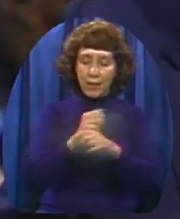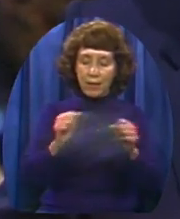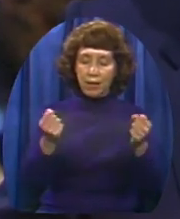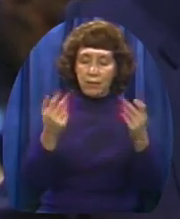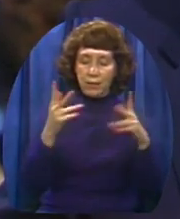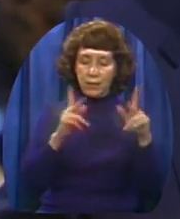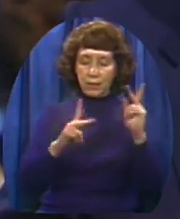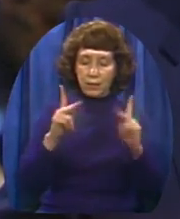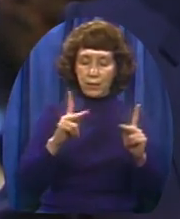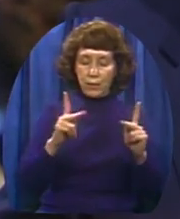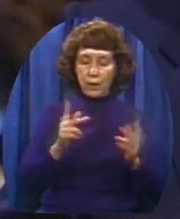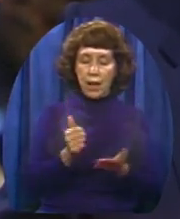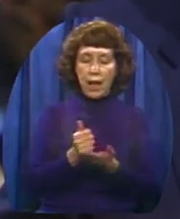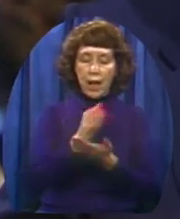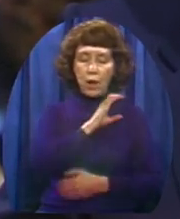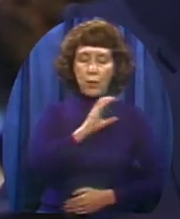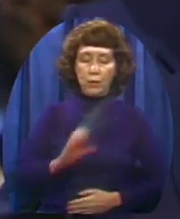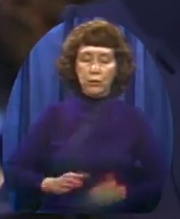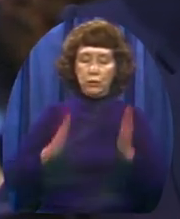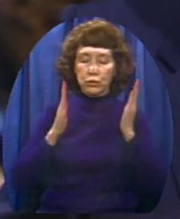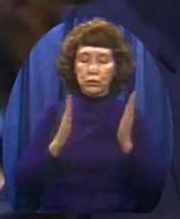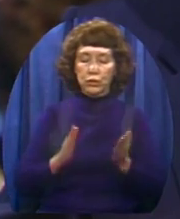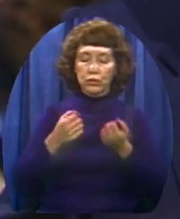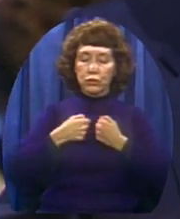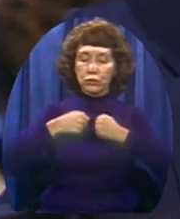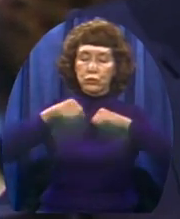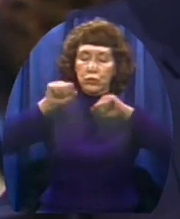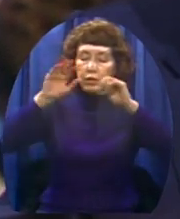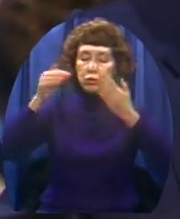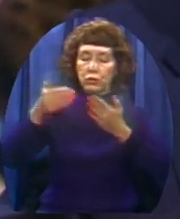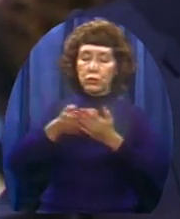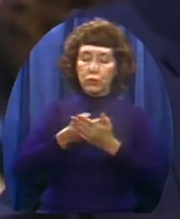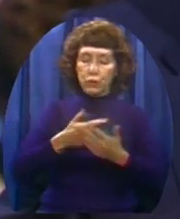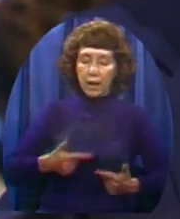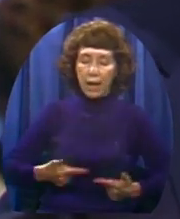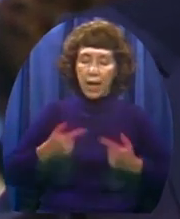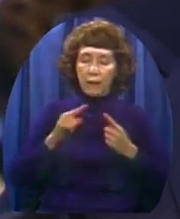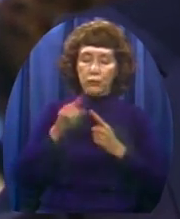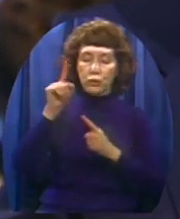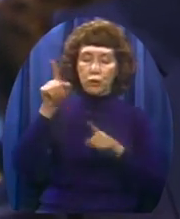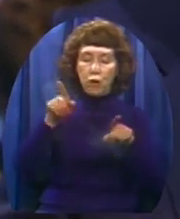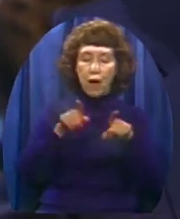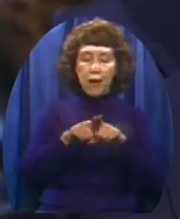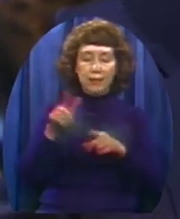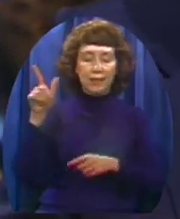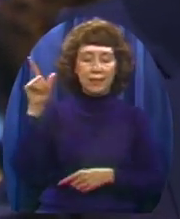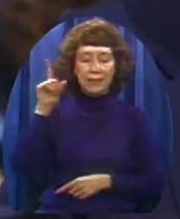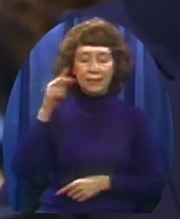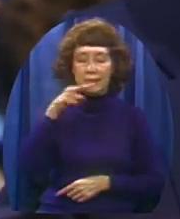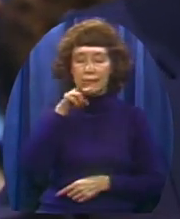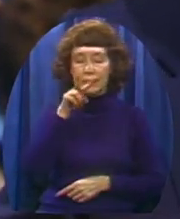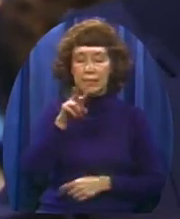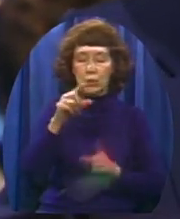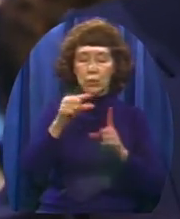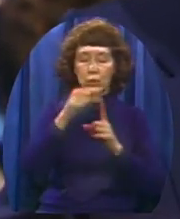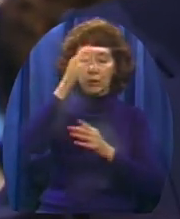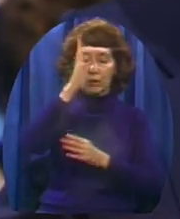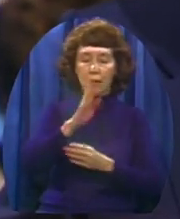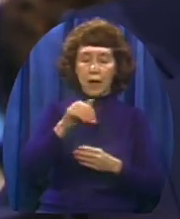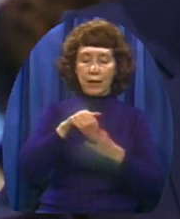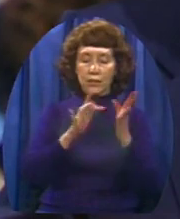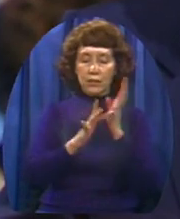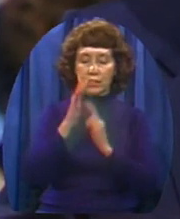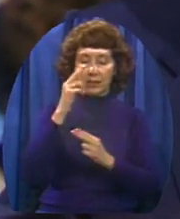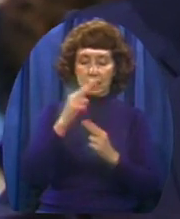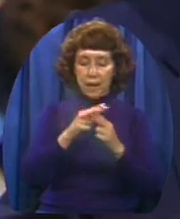And may Christians recommit their lives to thee As they listen to the word of God In Jesus